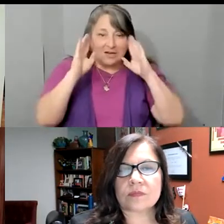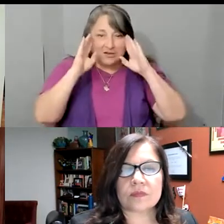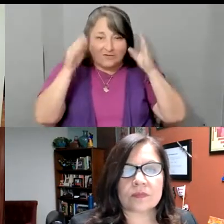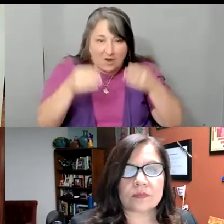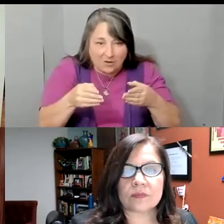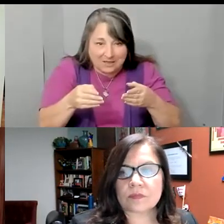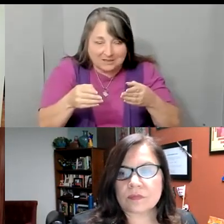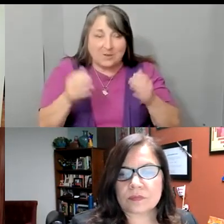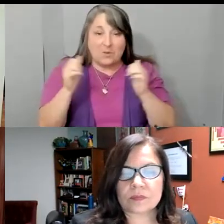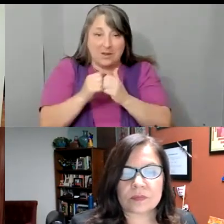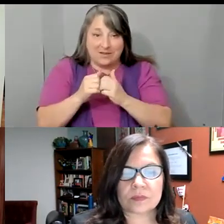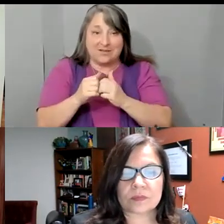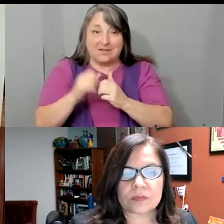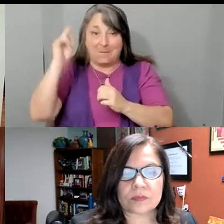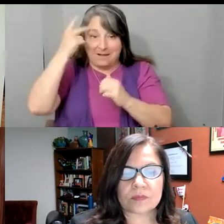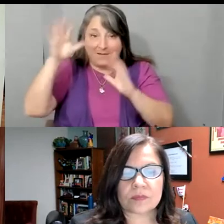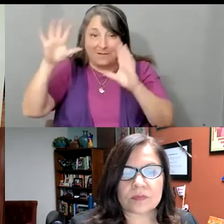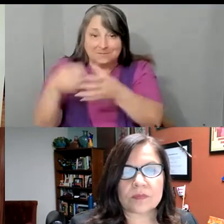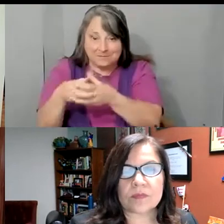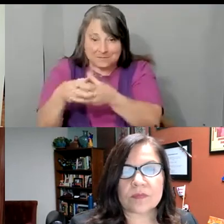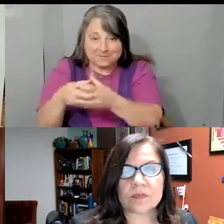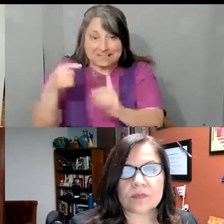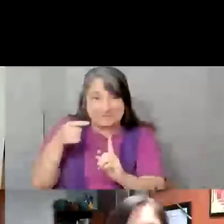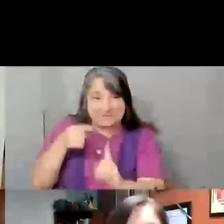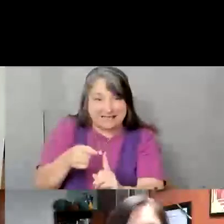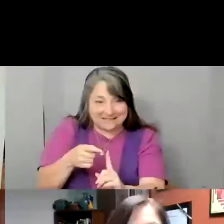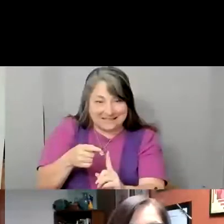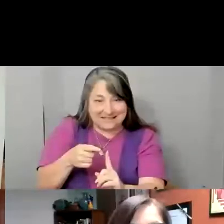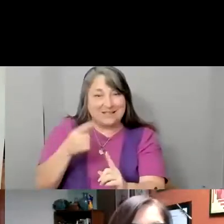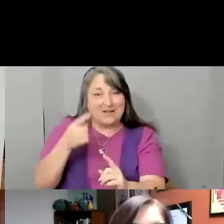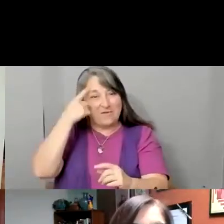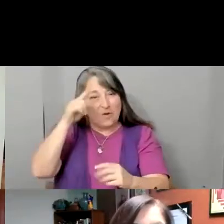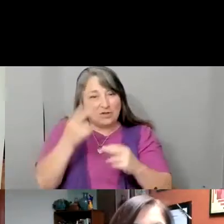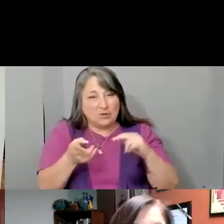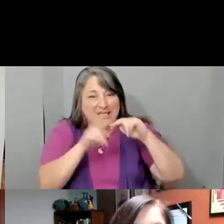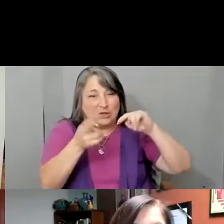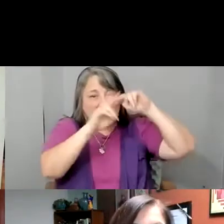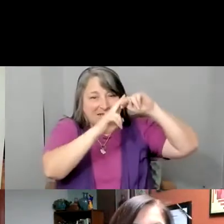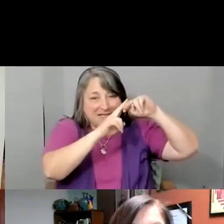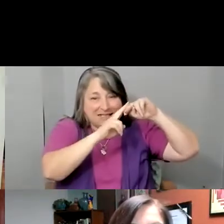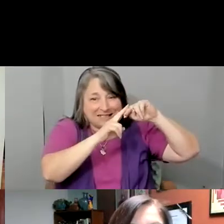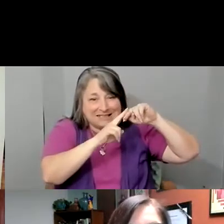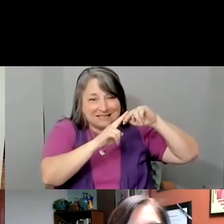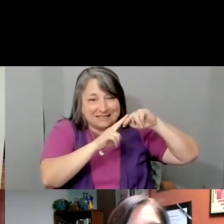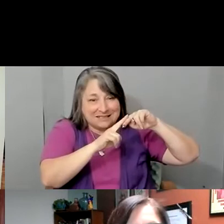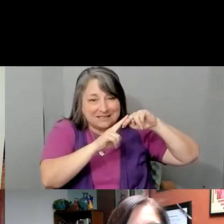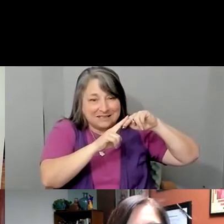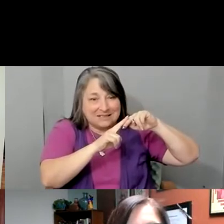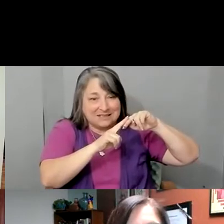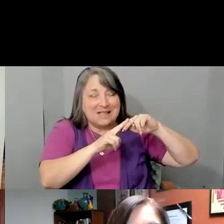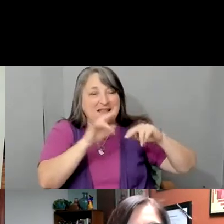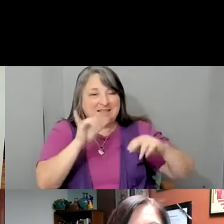para, este, aumentar, este, el movimiento laboral de